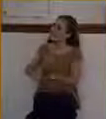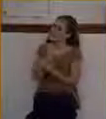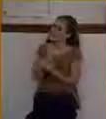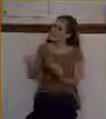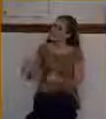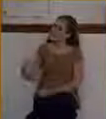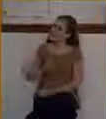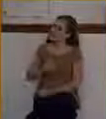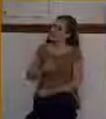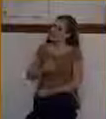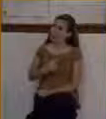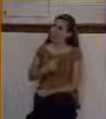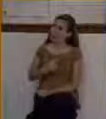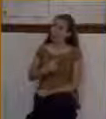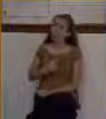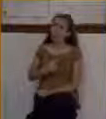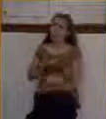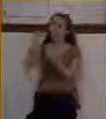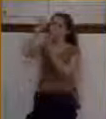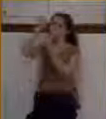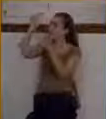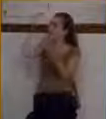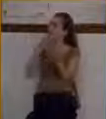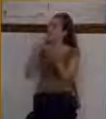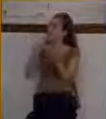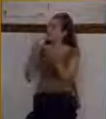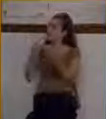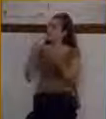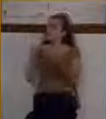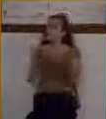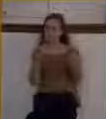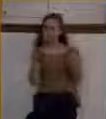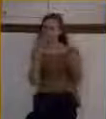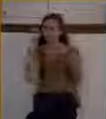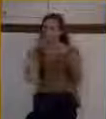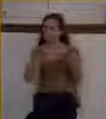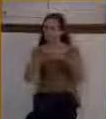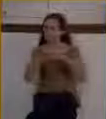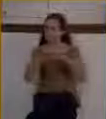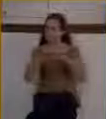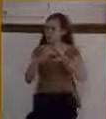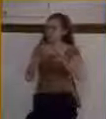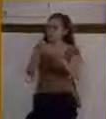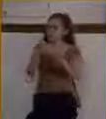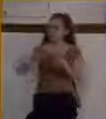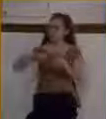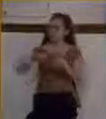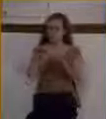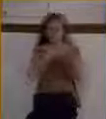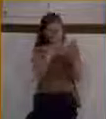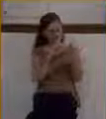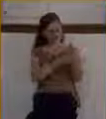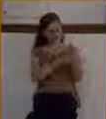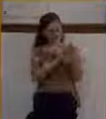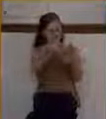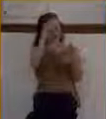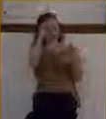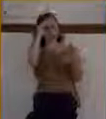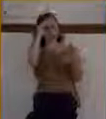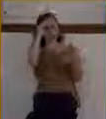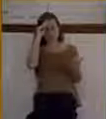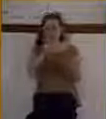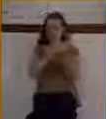Father, again, thank you for this beautiful story. Help us to learn from it. We pray in Jesus' name.